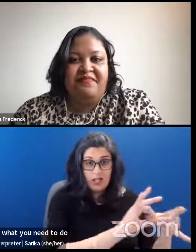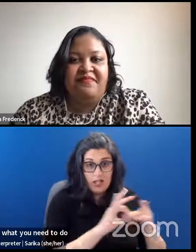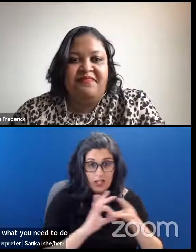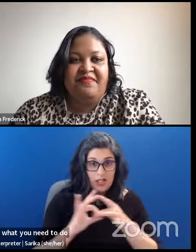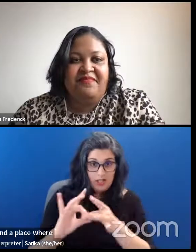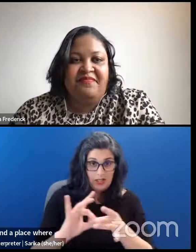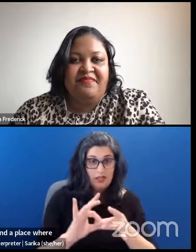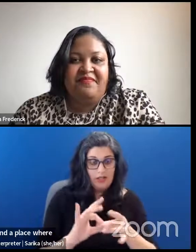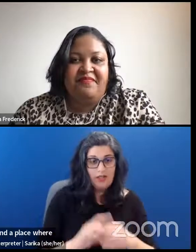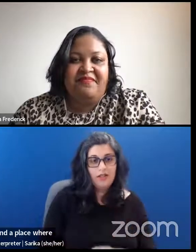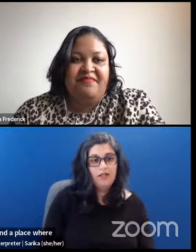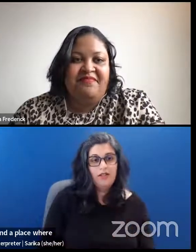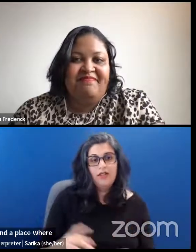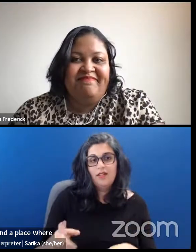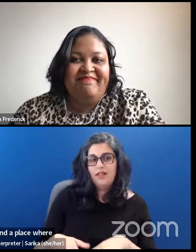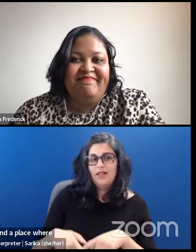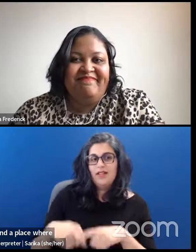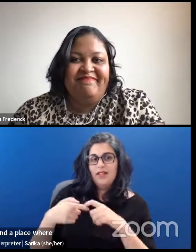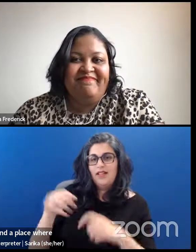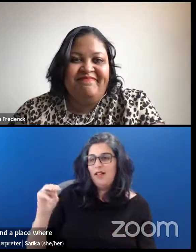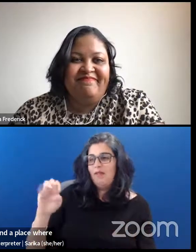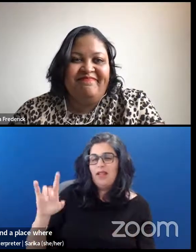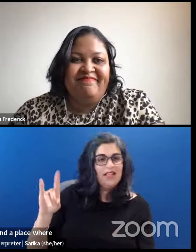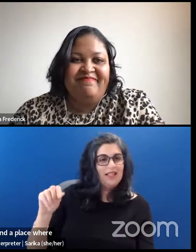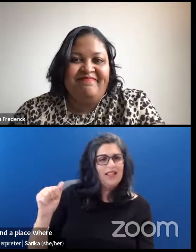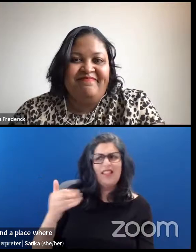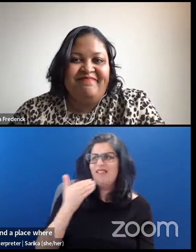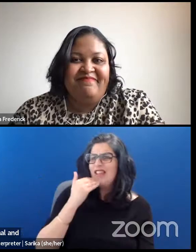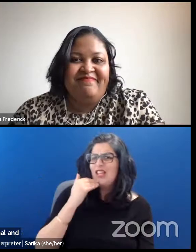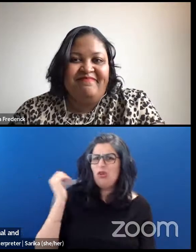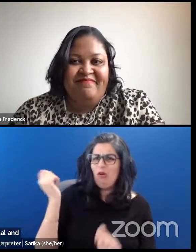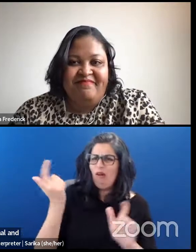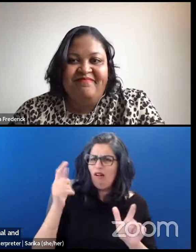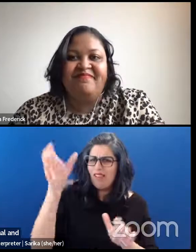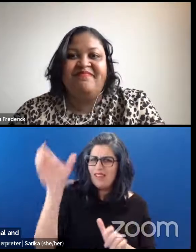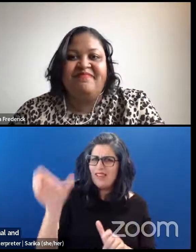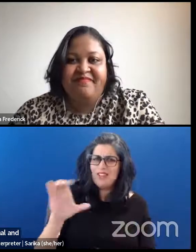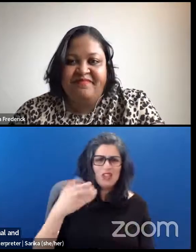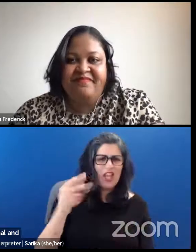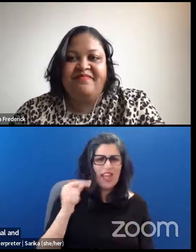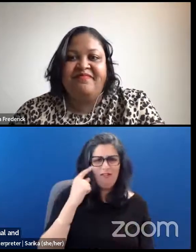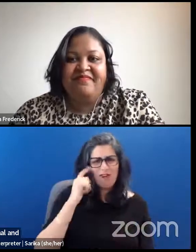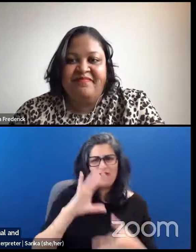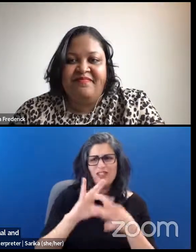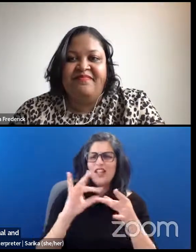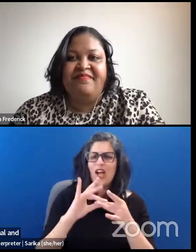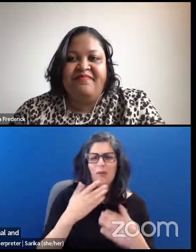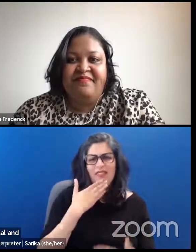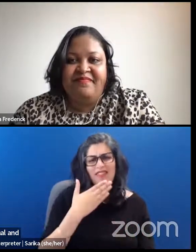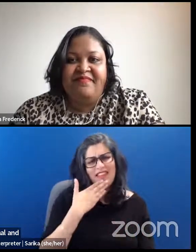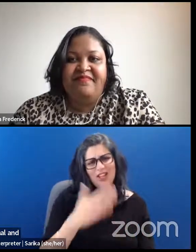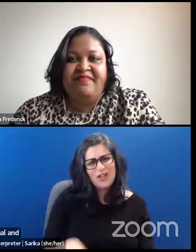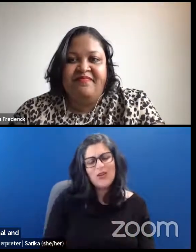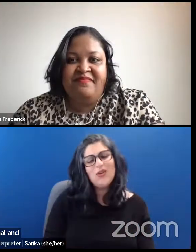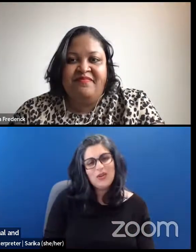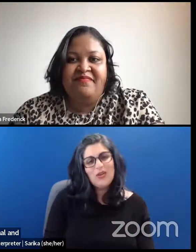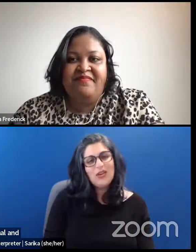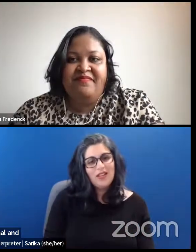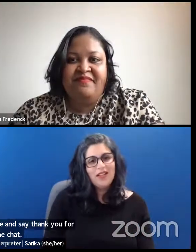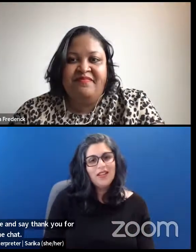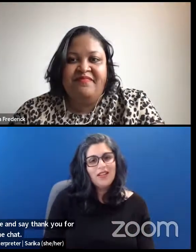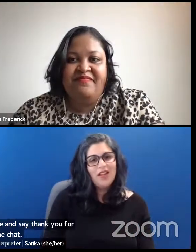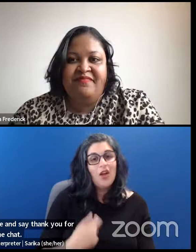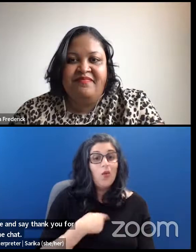And I want to pause for a moment and say thank you all for your comments in the chat. Great, some great stuff in there. And we will